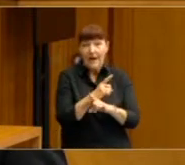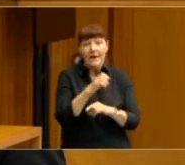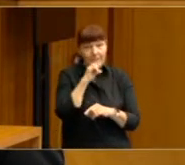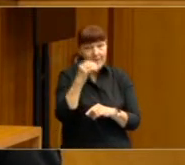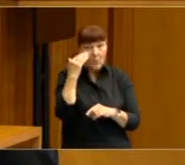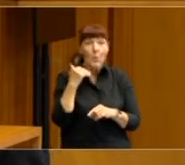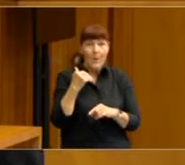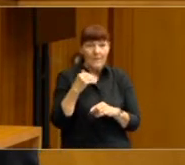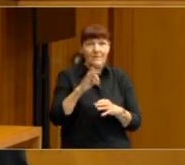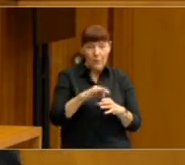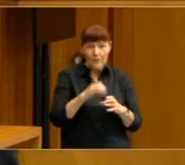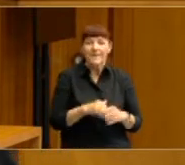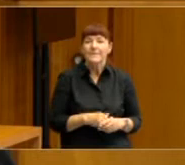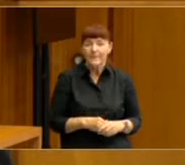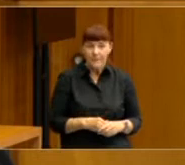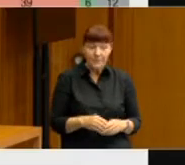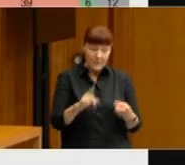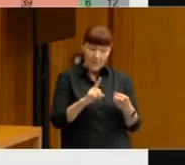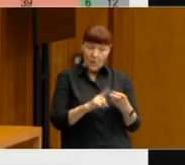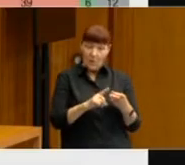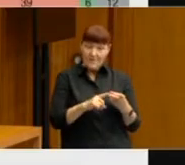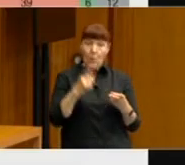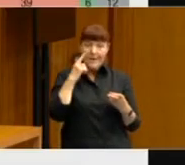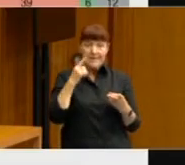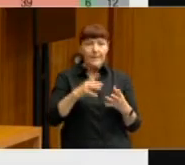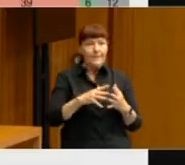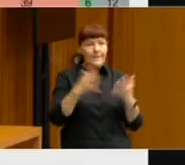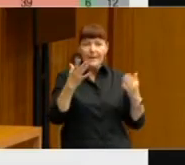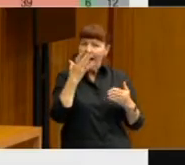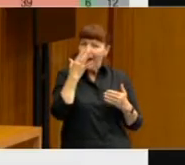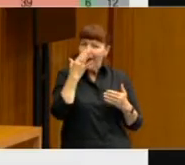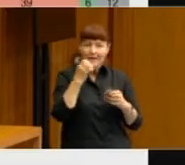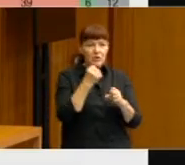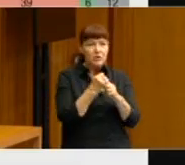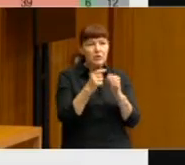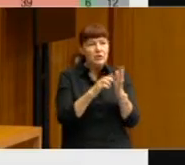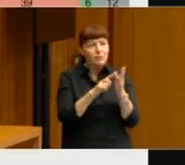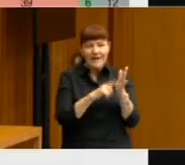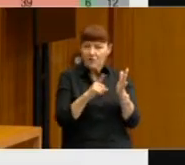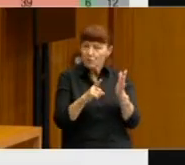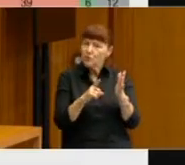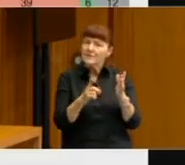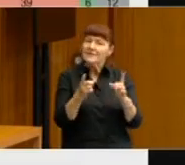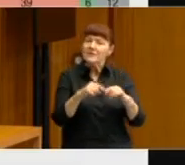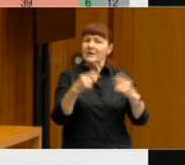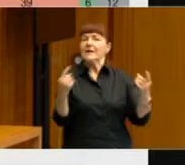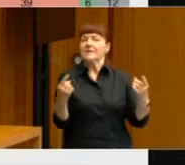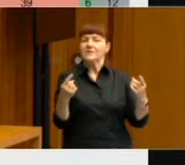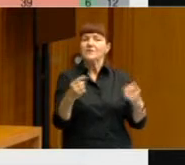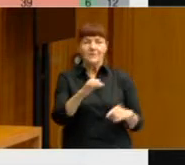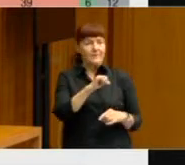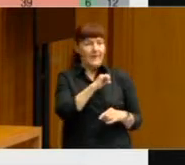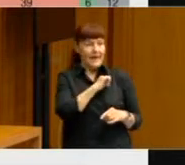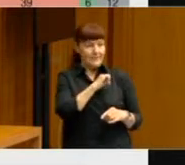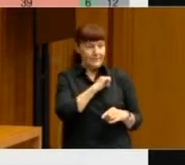We are also seeing big generational differences in political attitudes and behaviour.